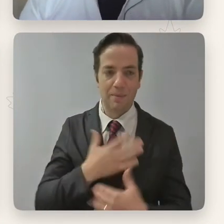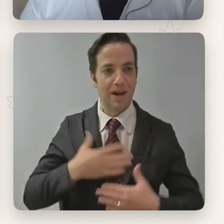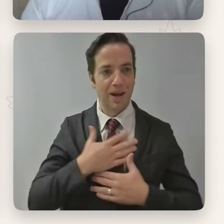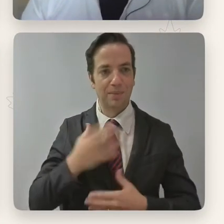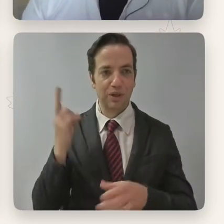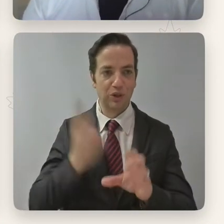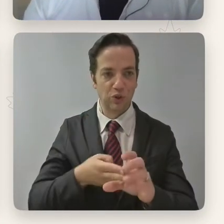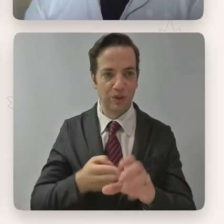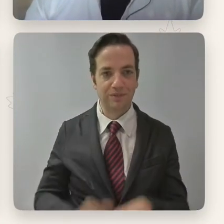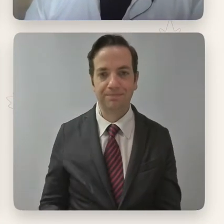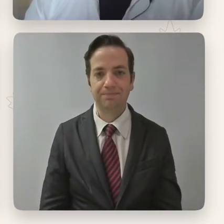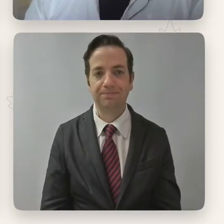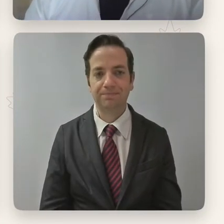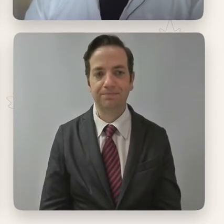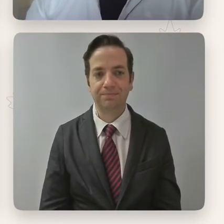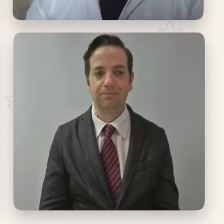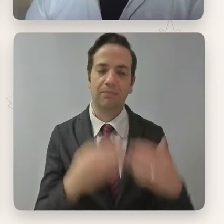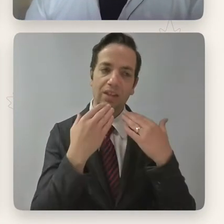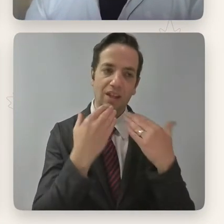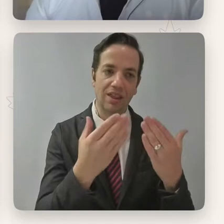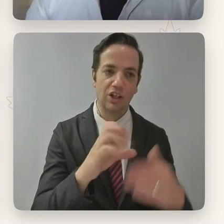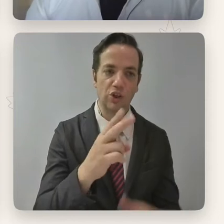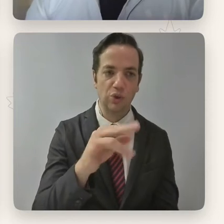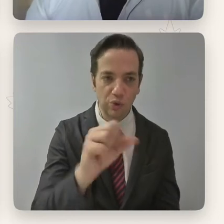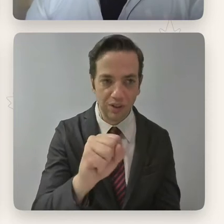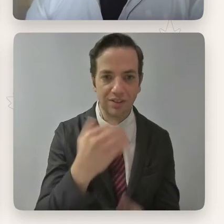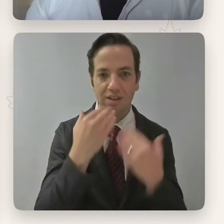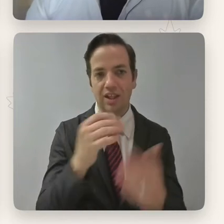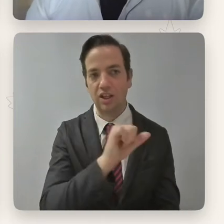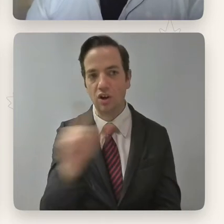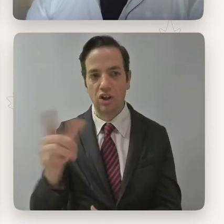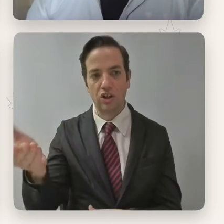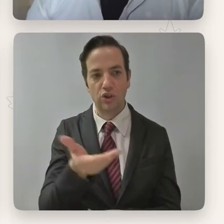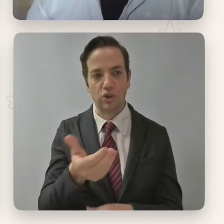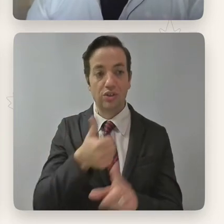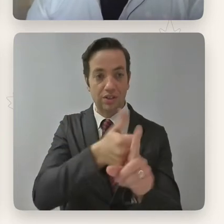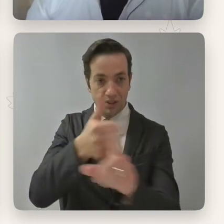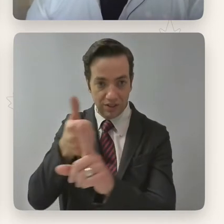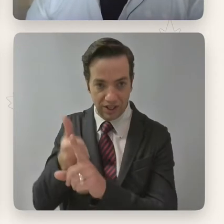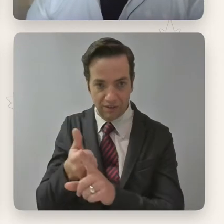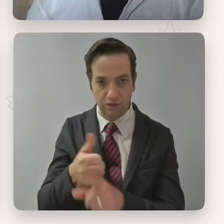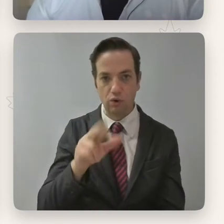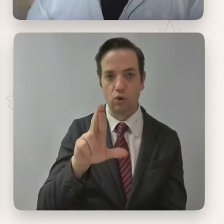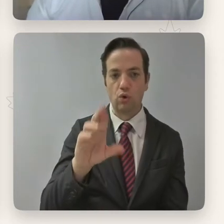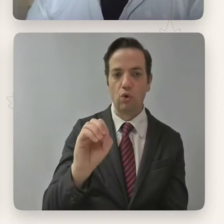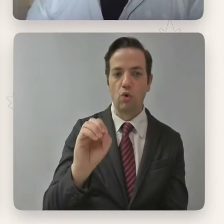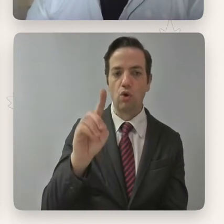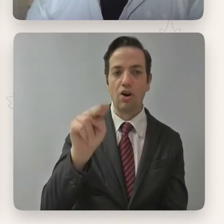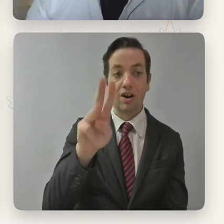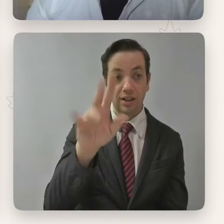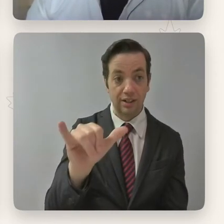so much, Chris. And thank you everyone for introducing yourselves. Um, Rodney, I want to start this conversation by, by asking you a question about